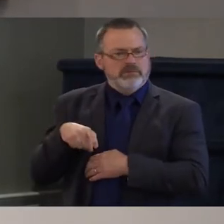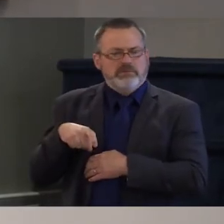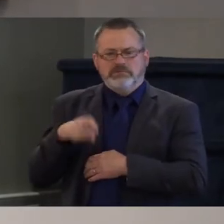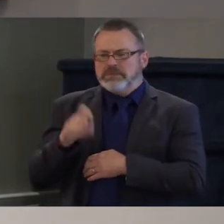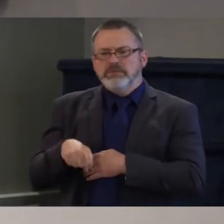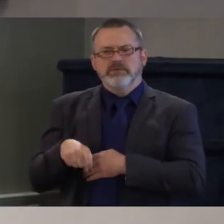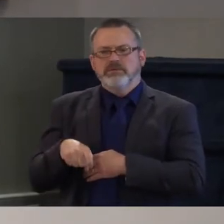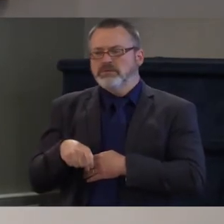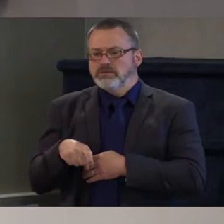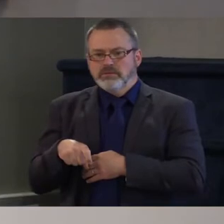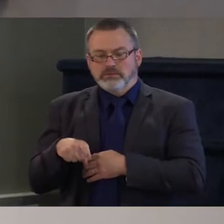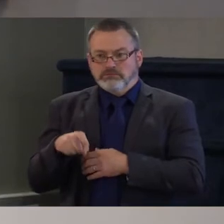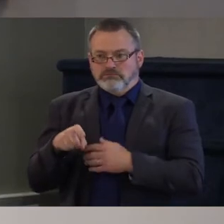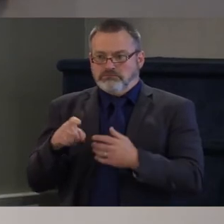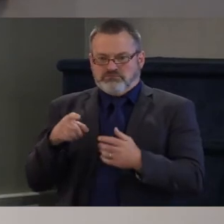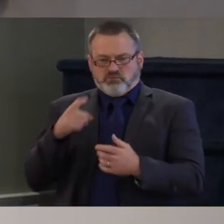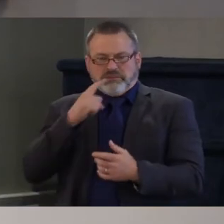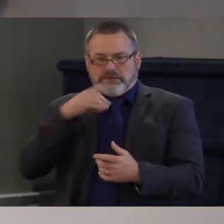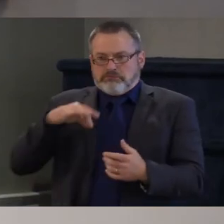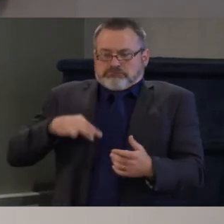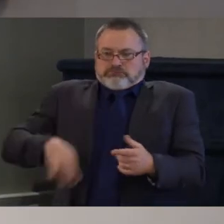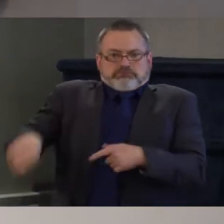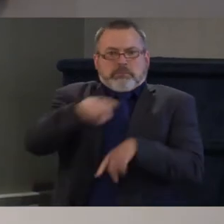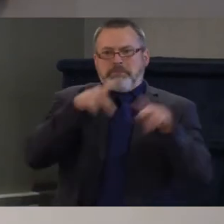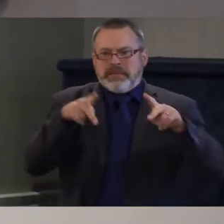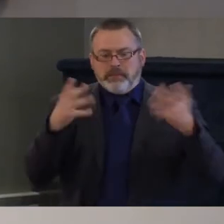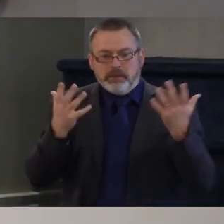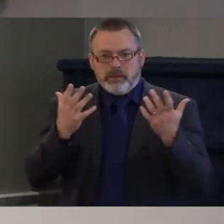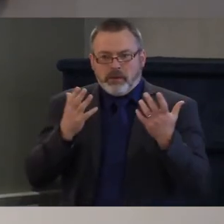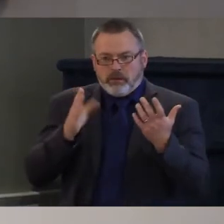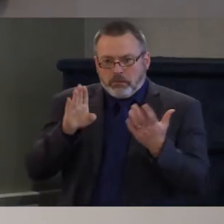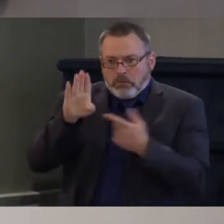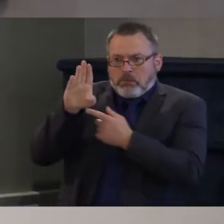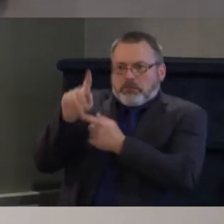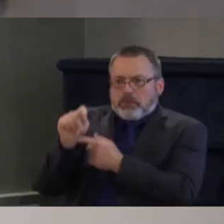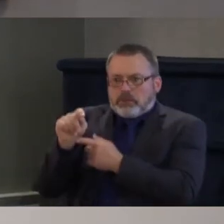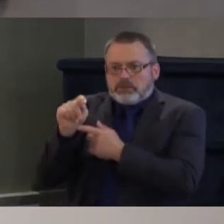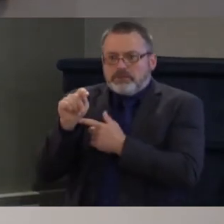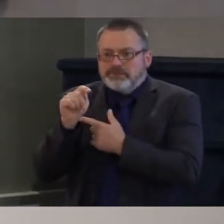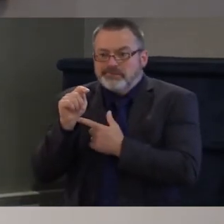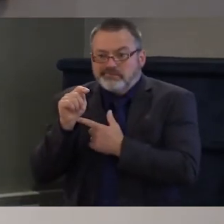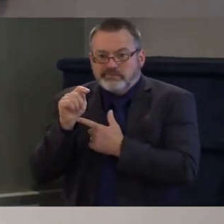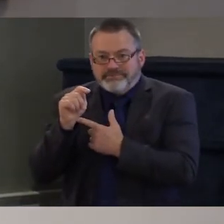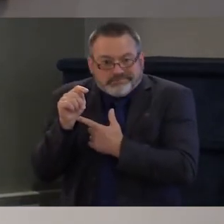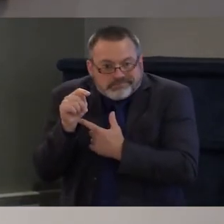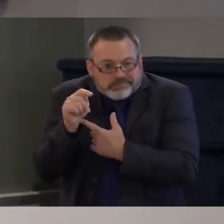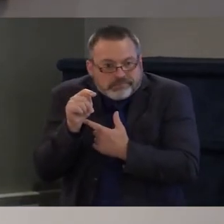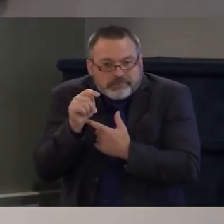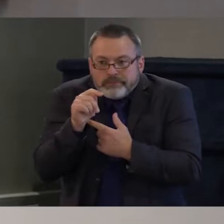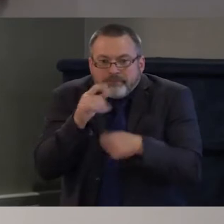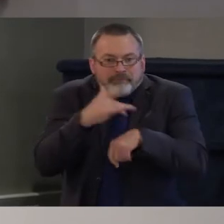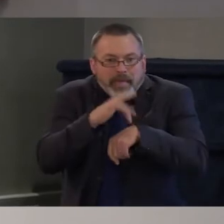think it really gets around the issue of do we have enough housing, and do we have enough